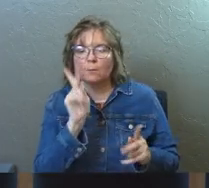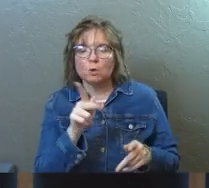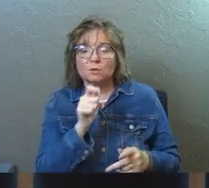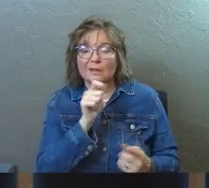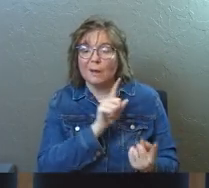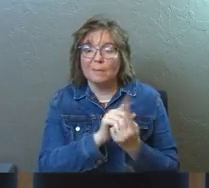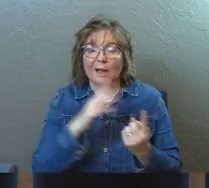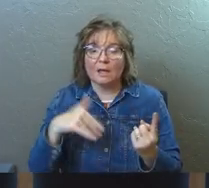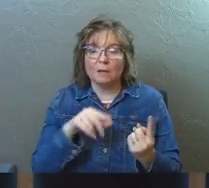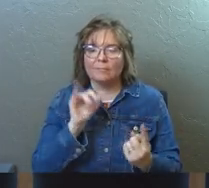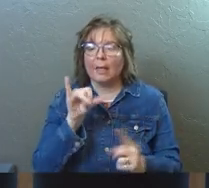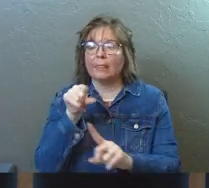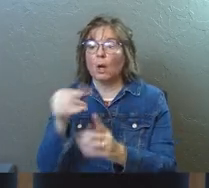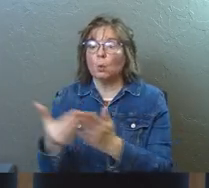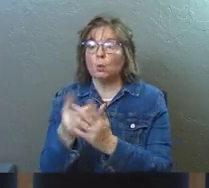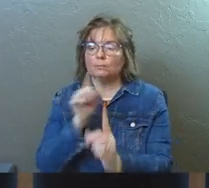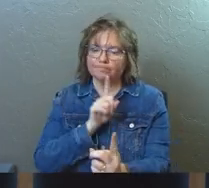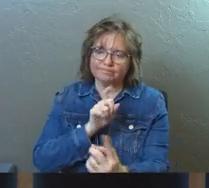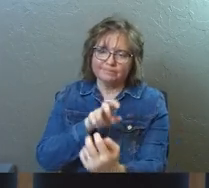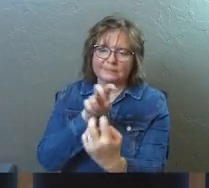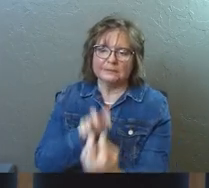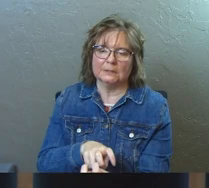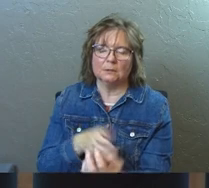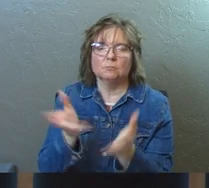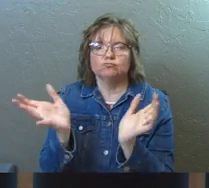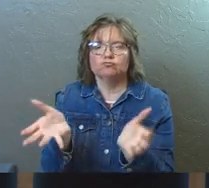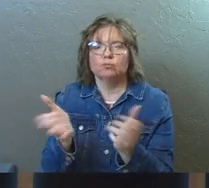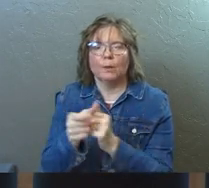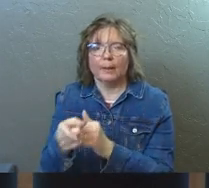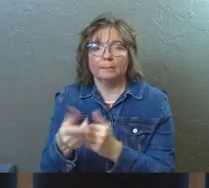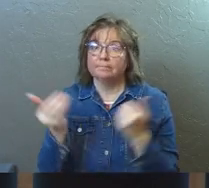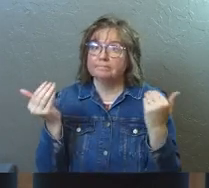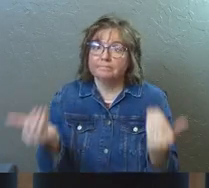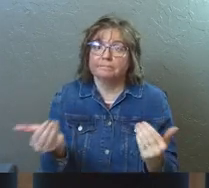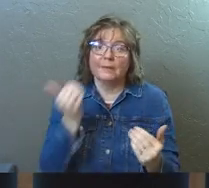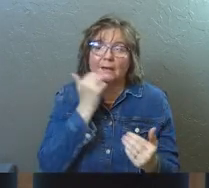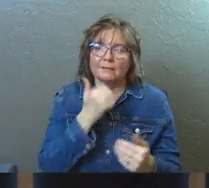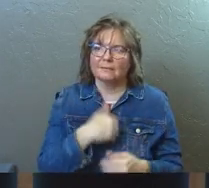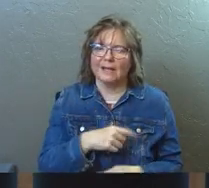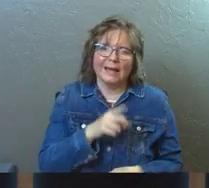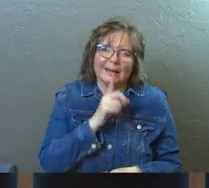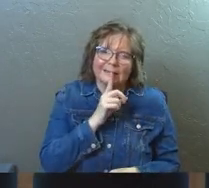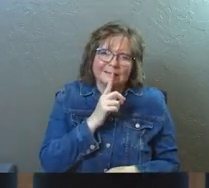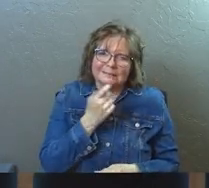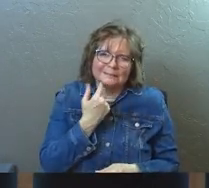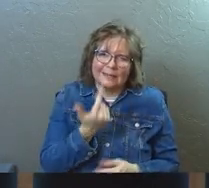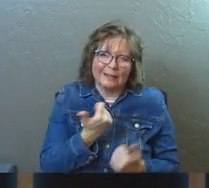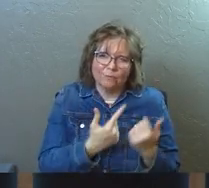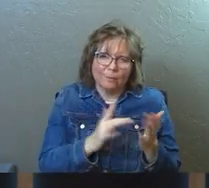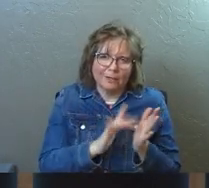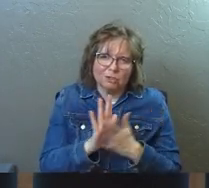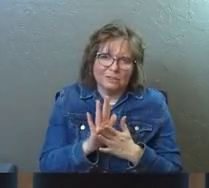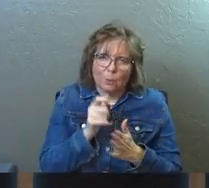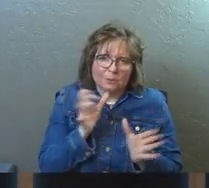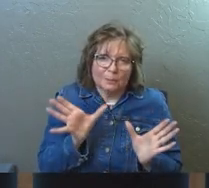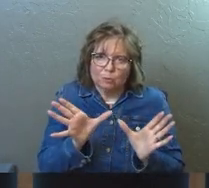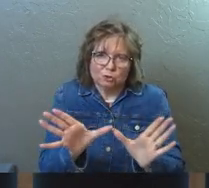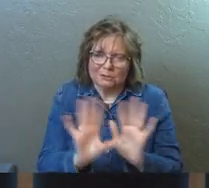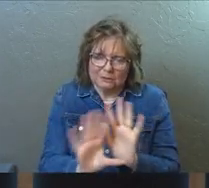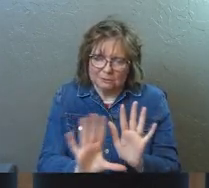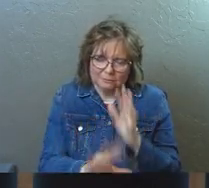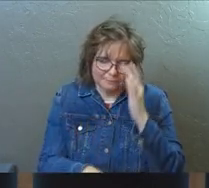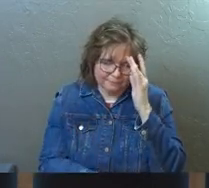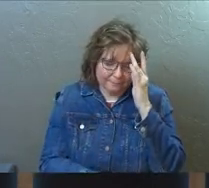never met before and sit down and just talk with them. And I didn't tell everybody about Jesus, okay? I wasn't pushy.